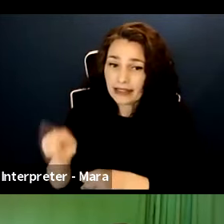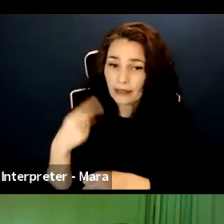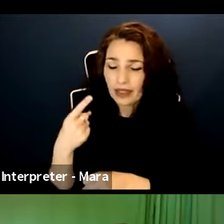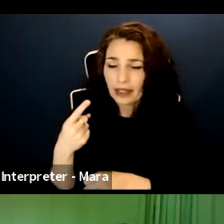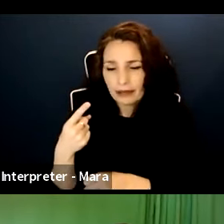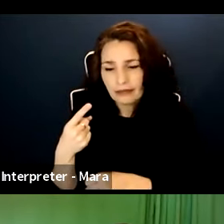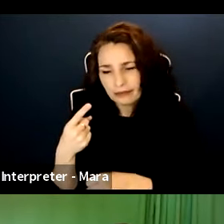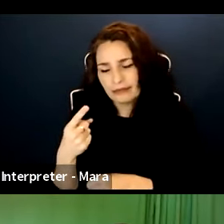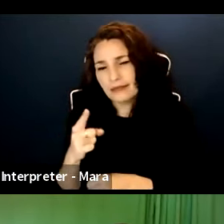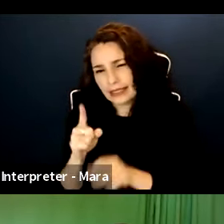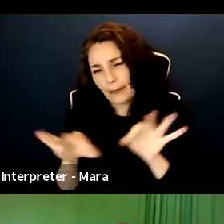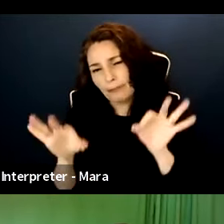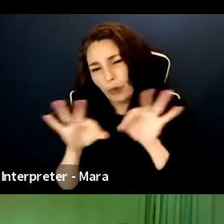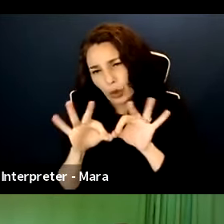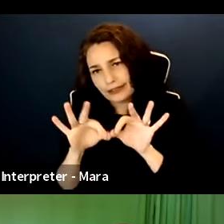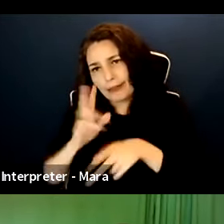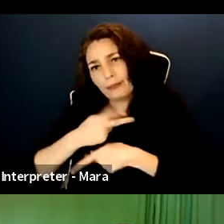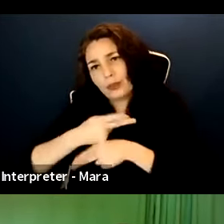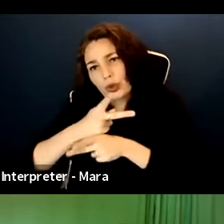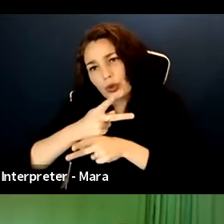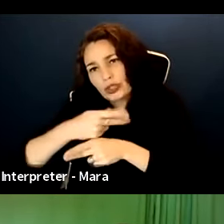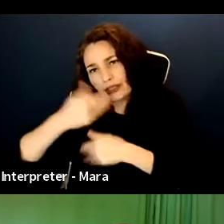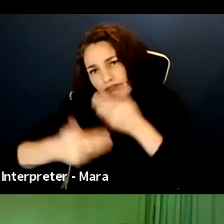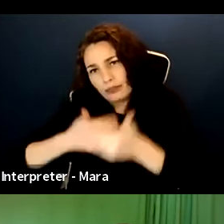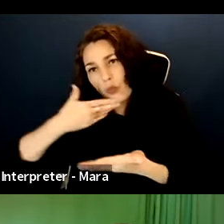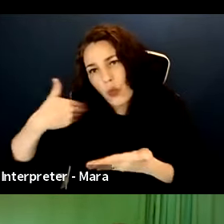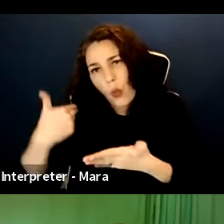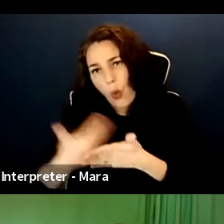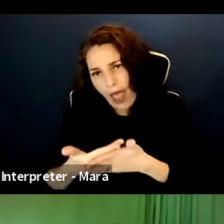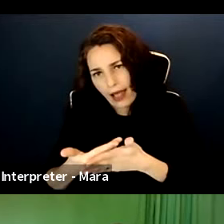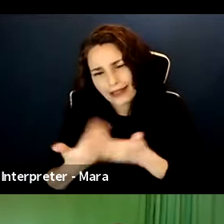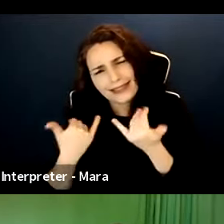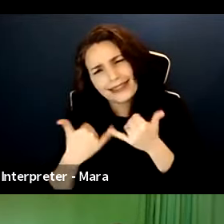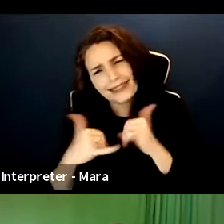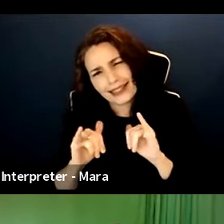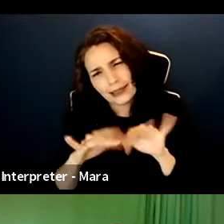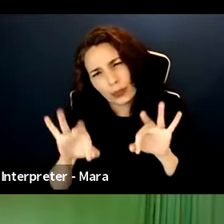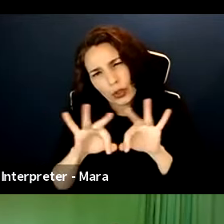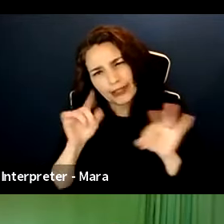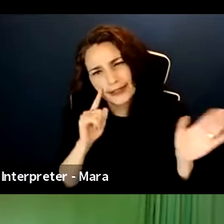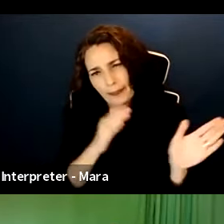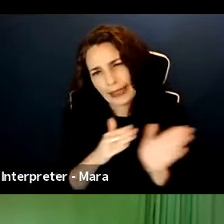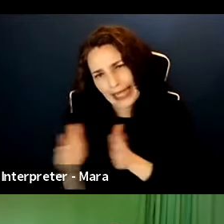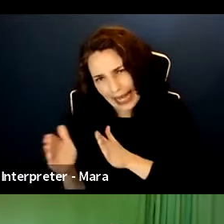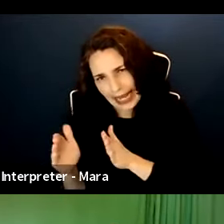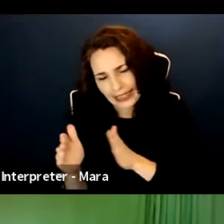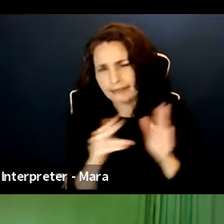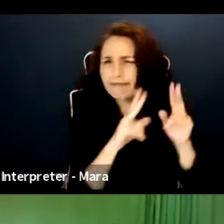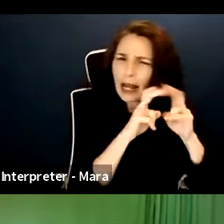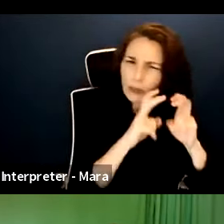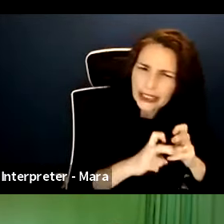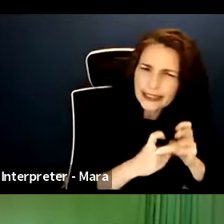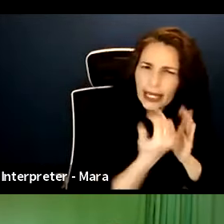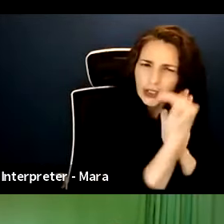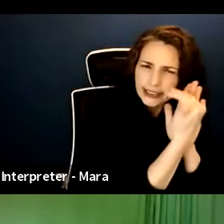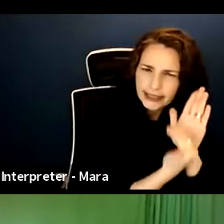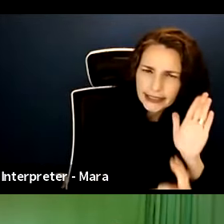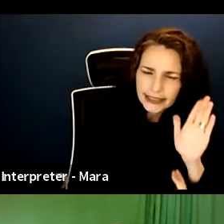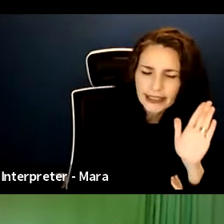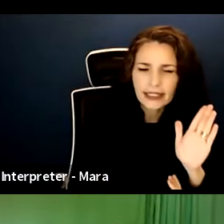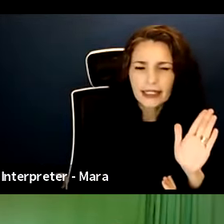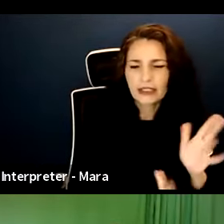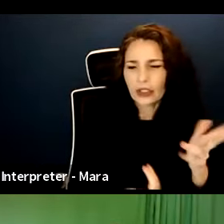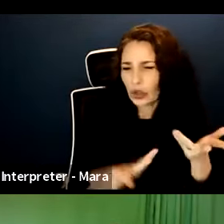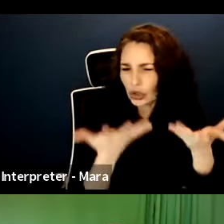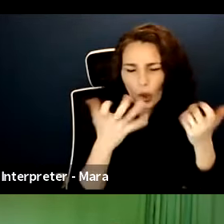you always want to plan. You always want to do a breakdown. You, you don't want to, you know, as a multi-hyphenate, you know, the performer side and you don't want to insult